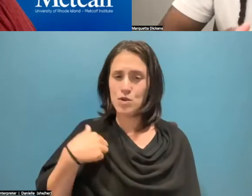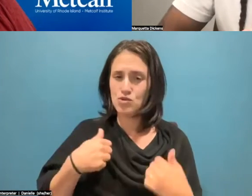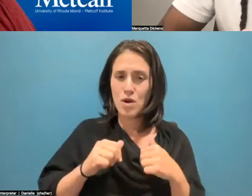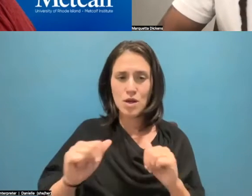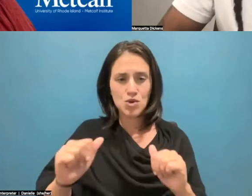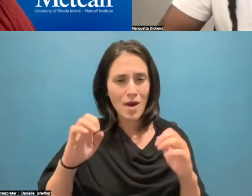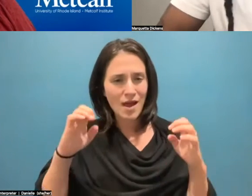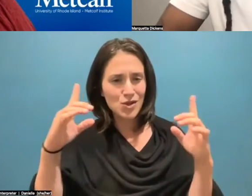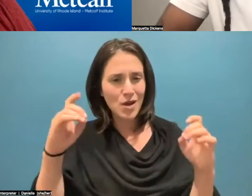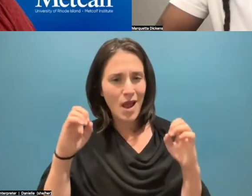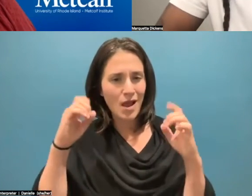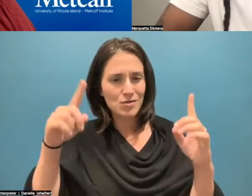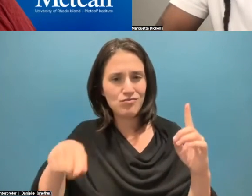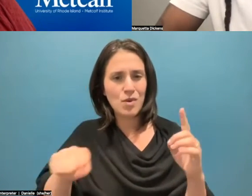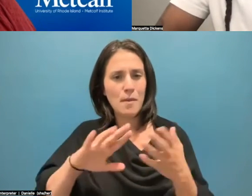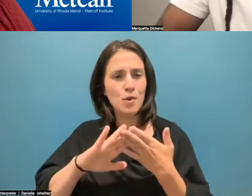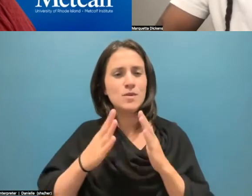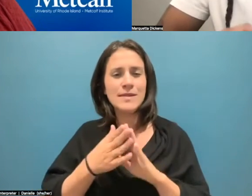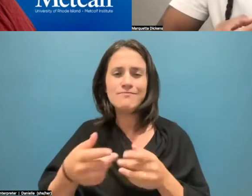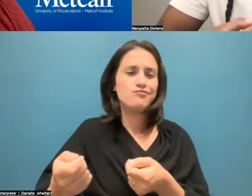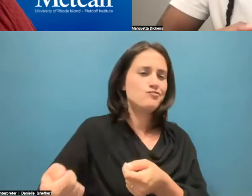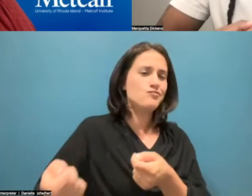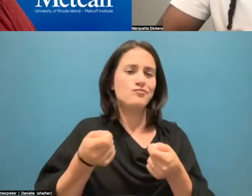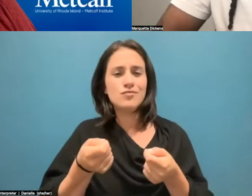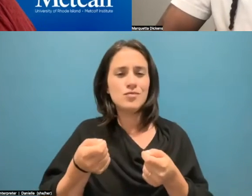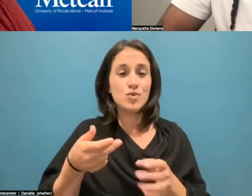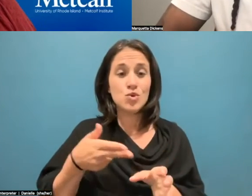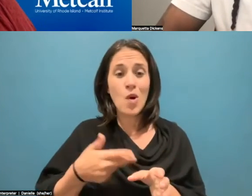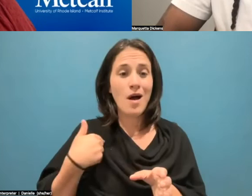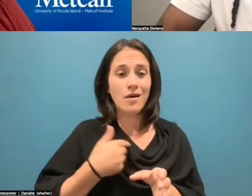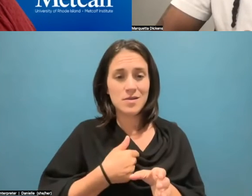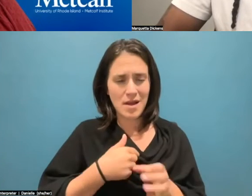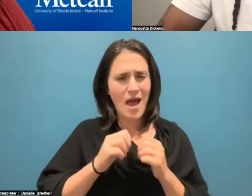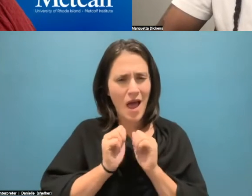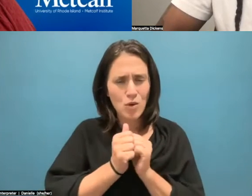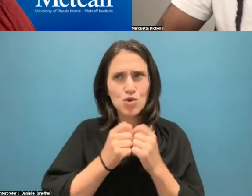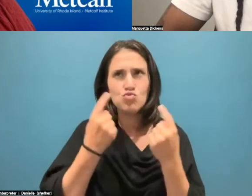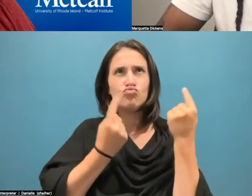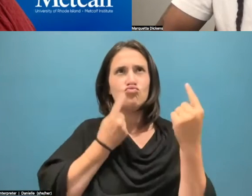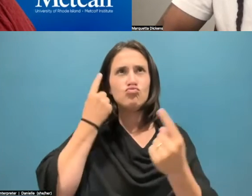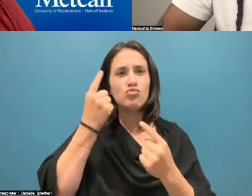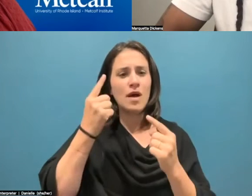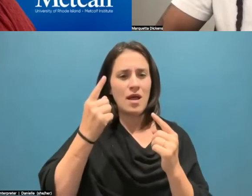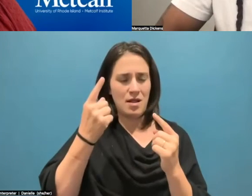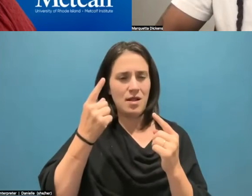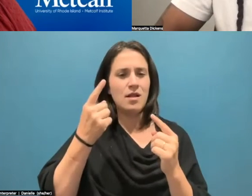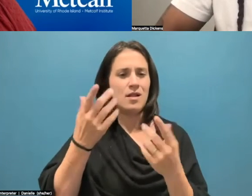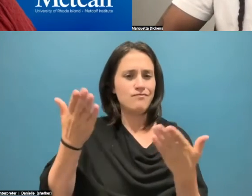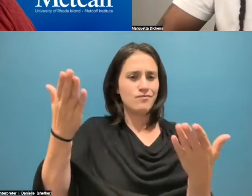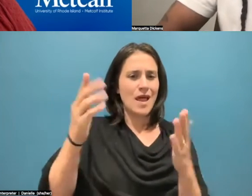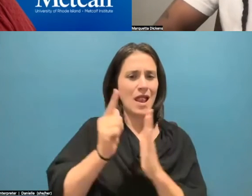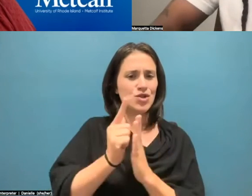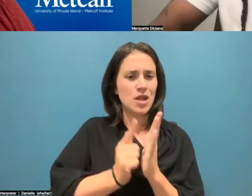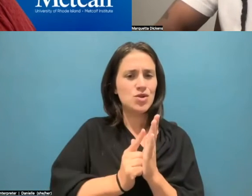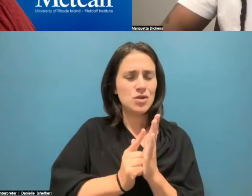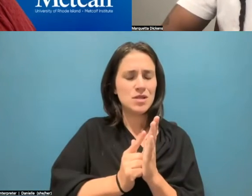our community and bring them on board through helping them understand how it directly impacts their day-to-day lives and how they